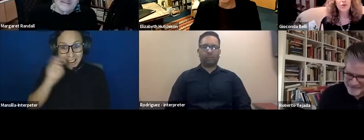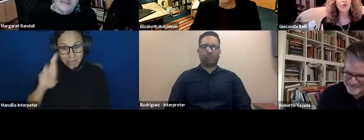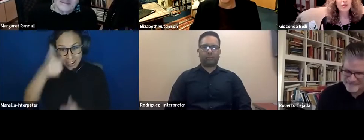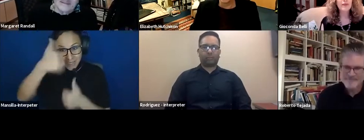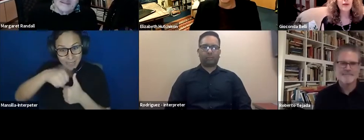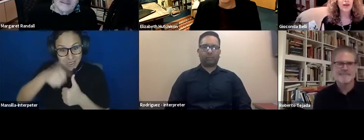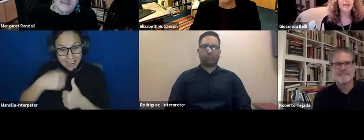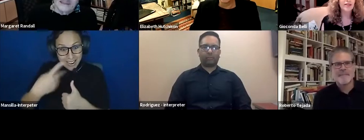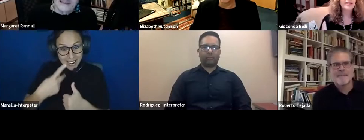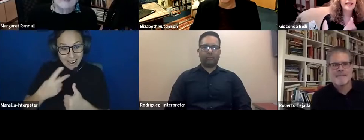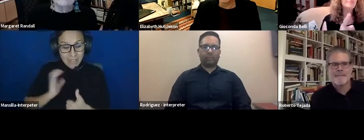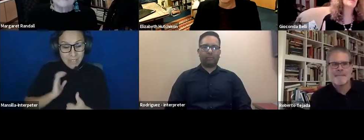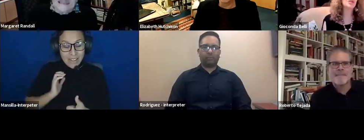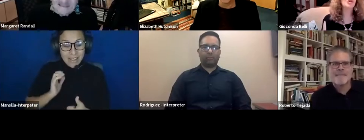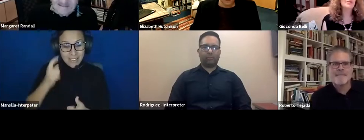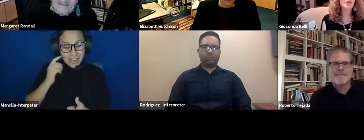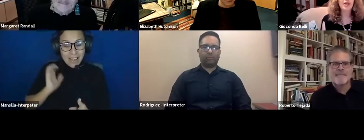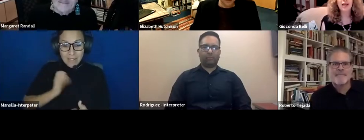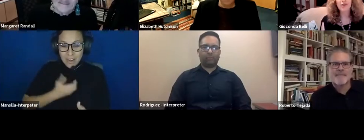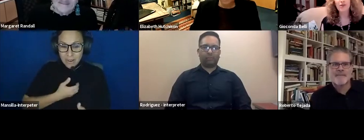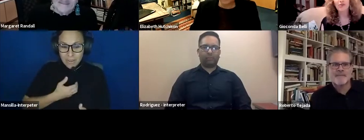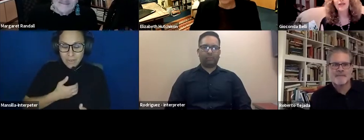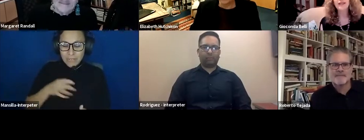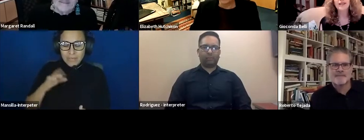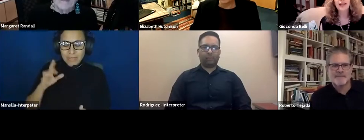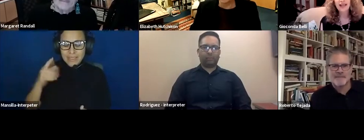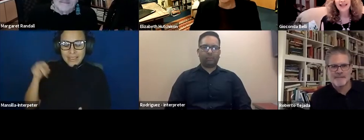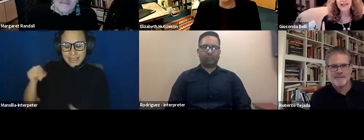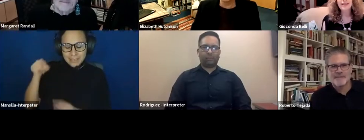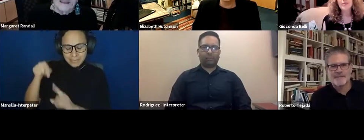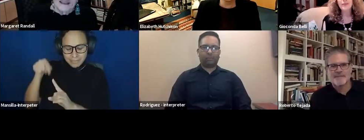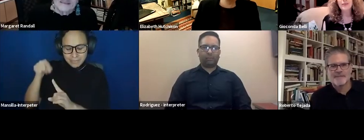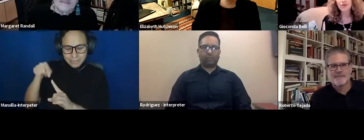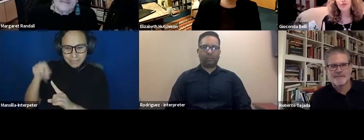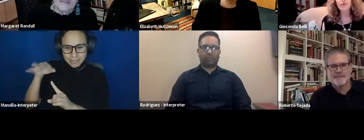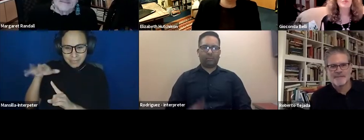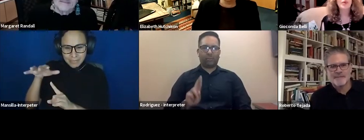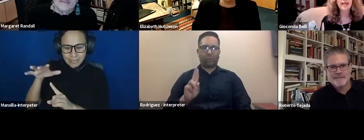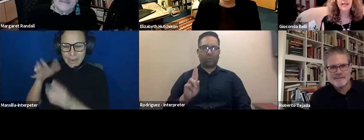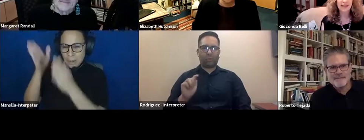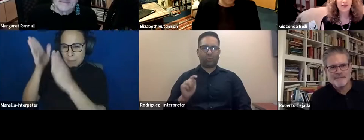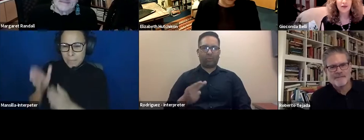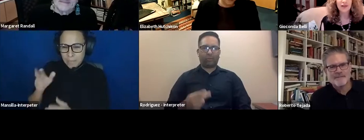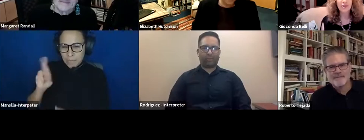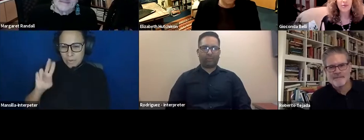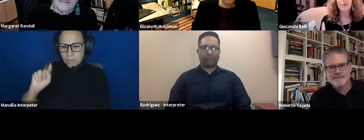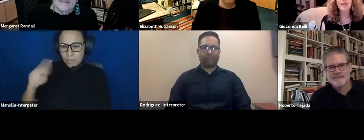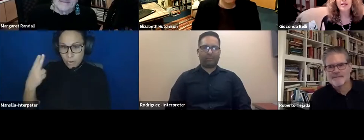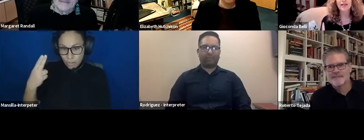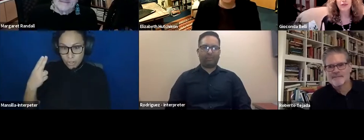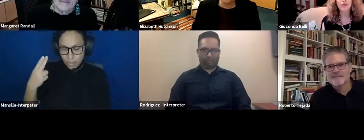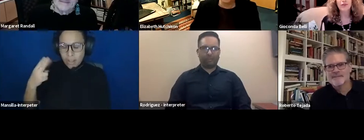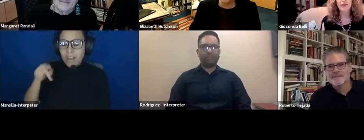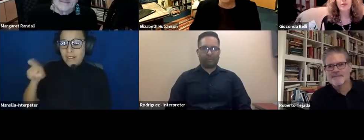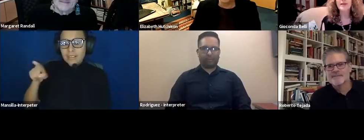Ruth Spinola, she sent, she told me to say hello to you. We had this, this person working in the office, who